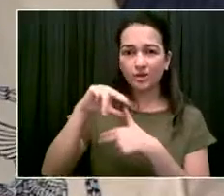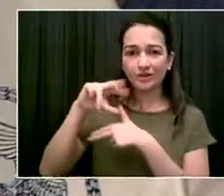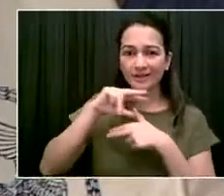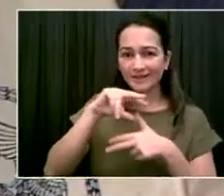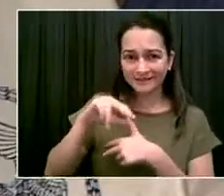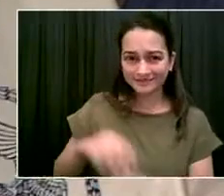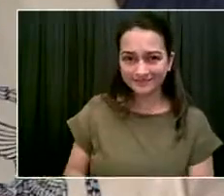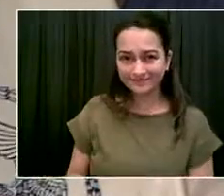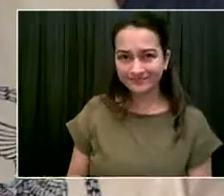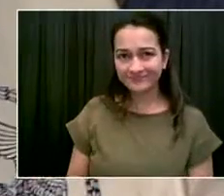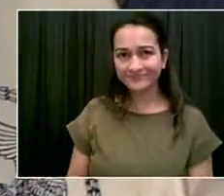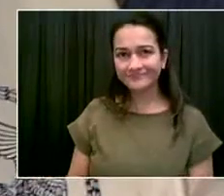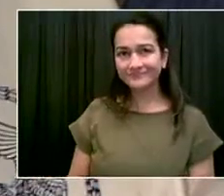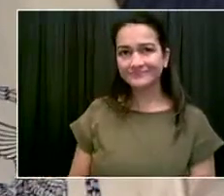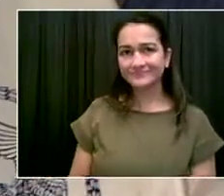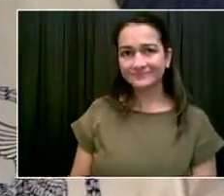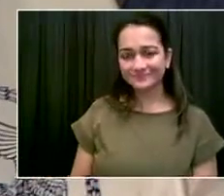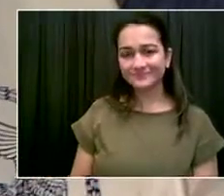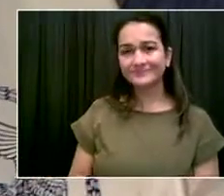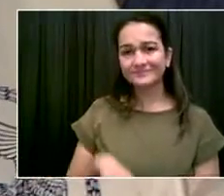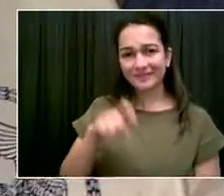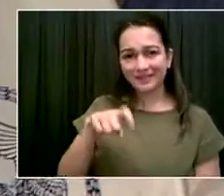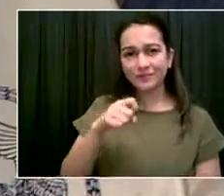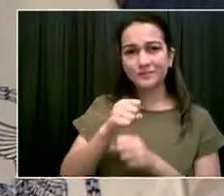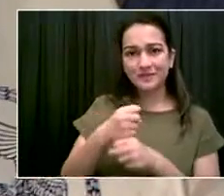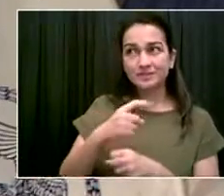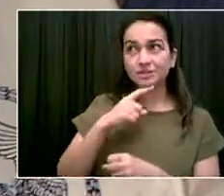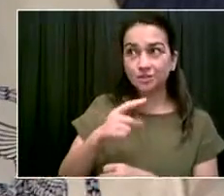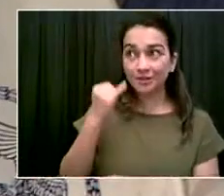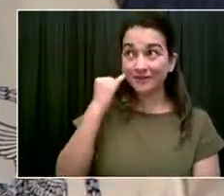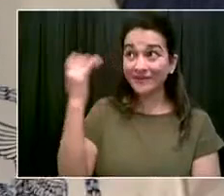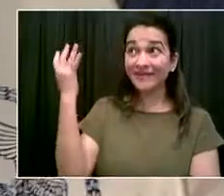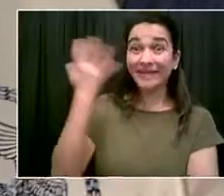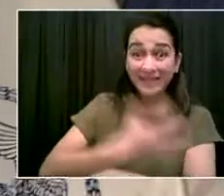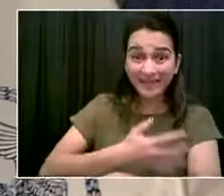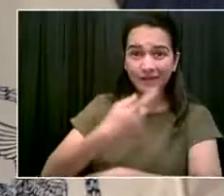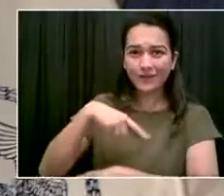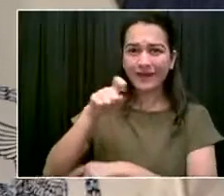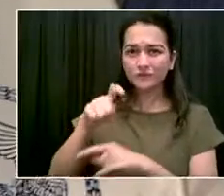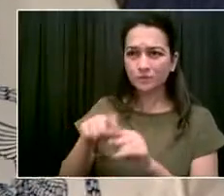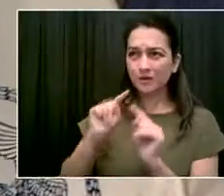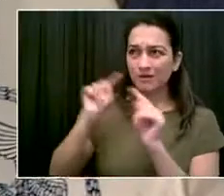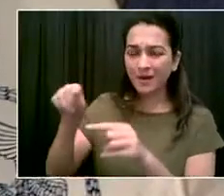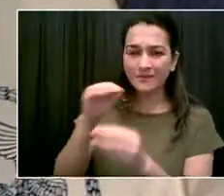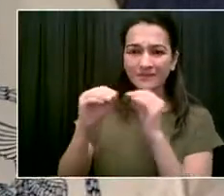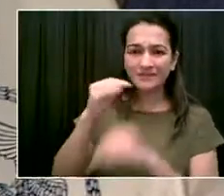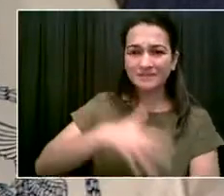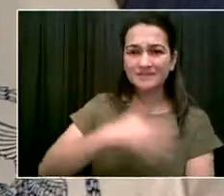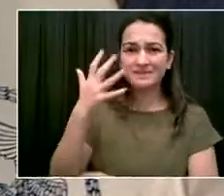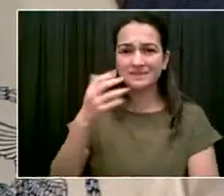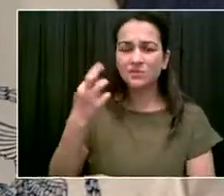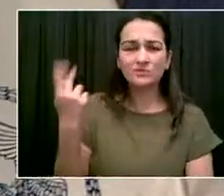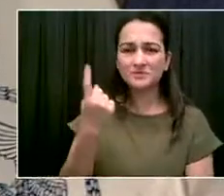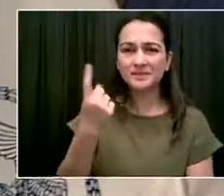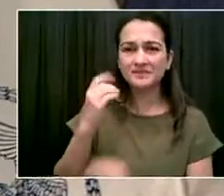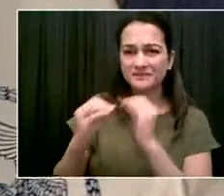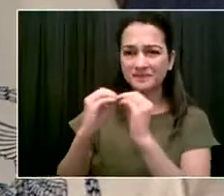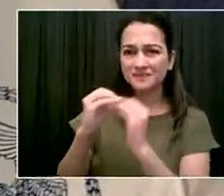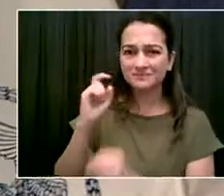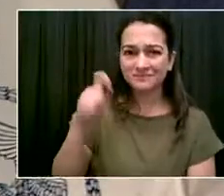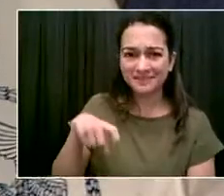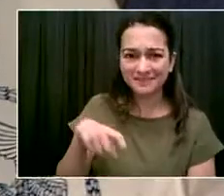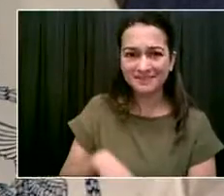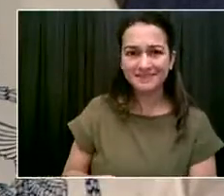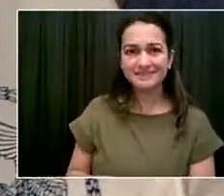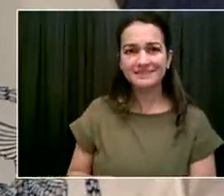five boroughs if we do see downed trees. But it stands to reason, Emma, that this kind of wind event, this kind of storm event, you will see some trees come